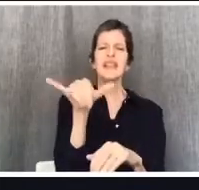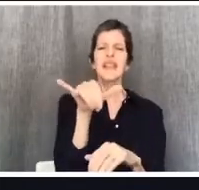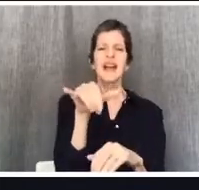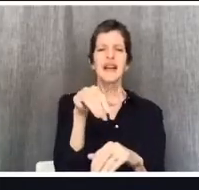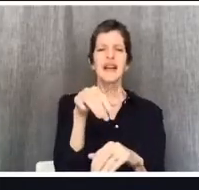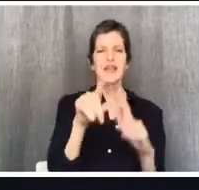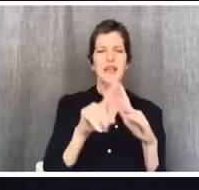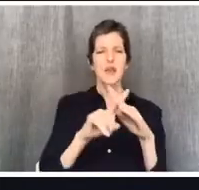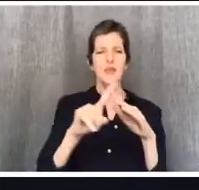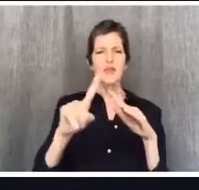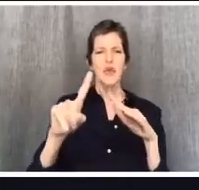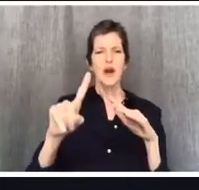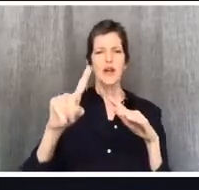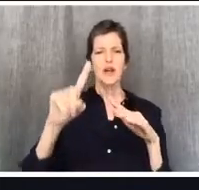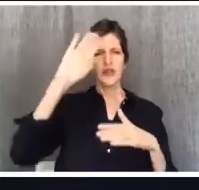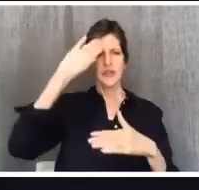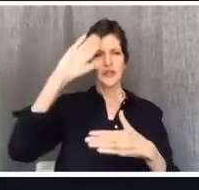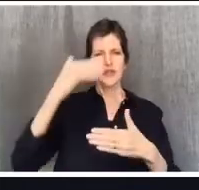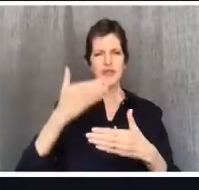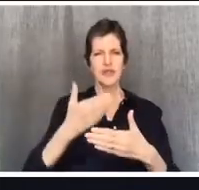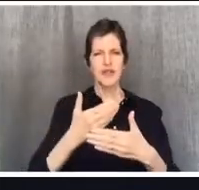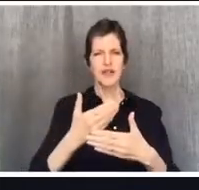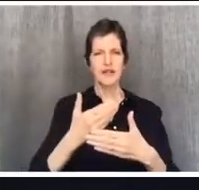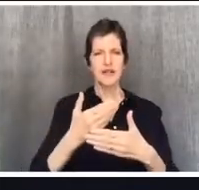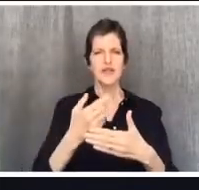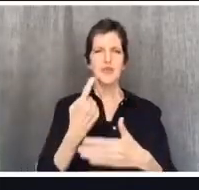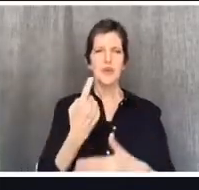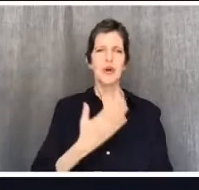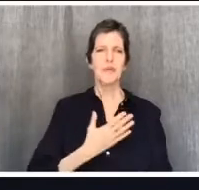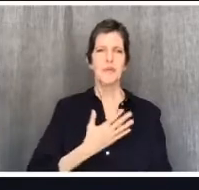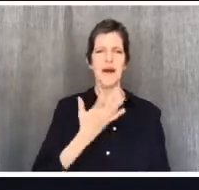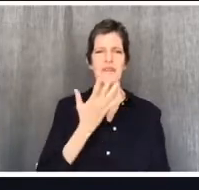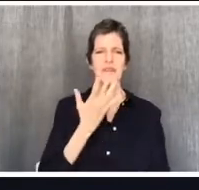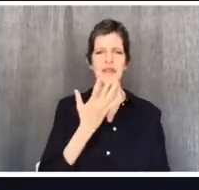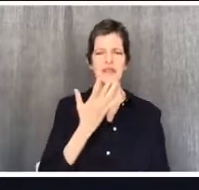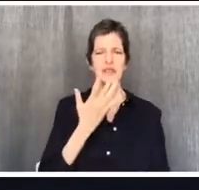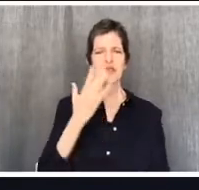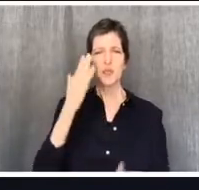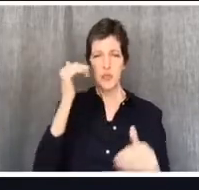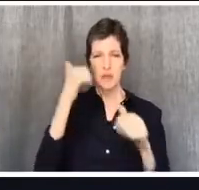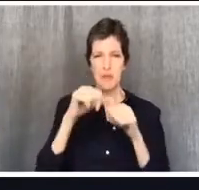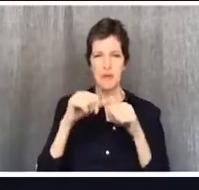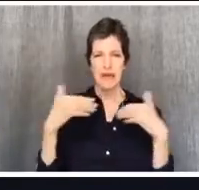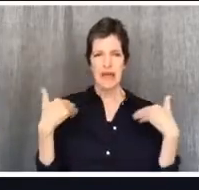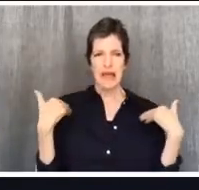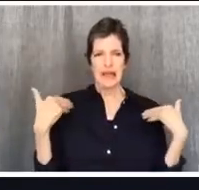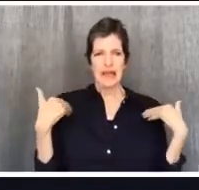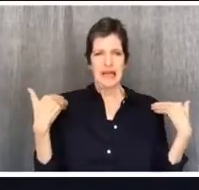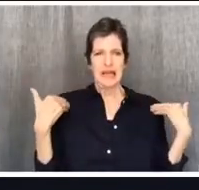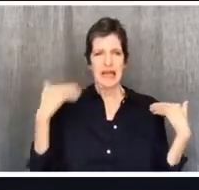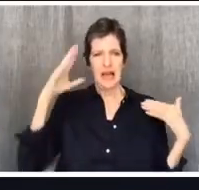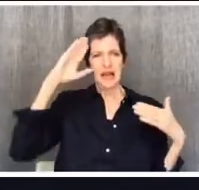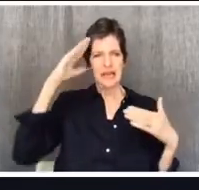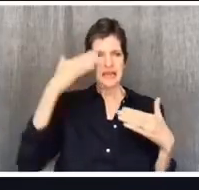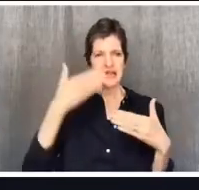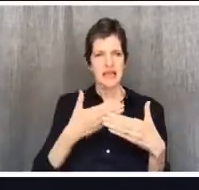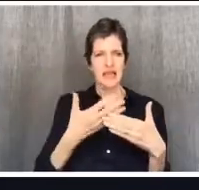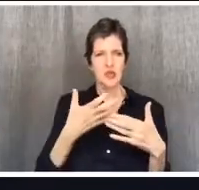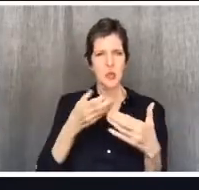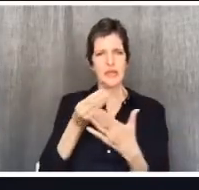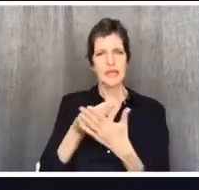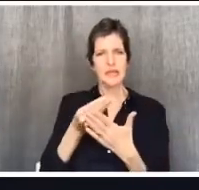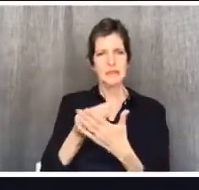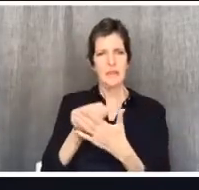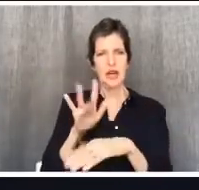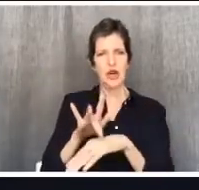parables. And I'm sure many of you, it's your favorite parable. We know the story. There's the younger son. The younger son goes to his father and he asks for his inheritance early, which was